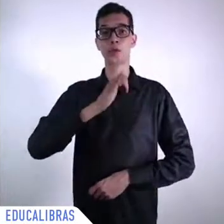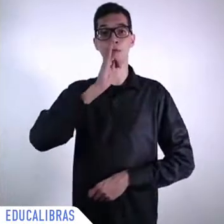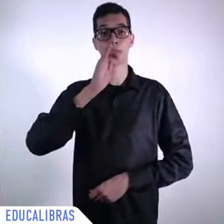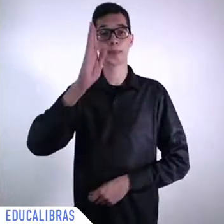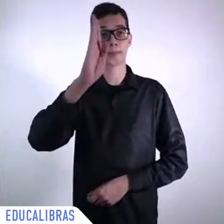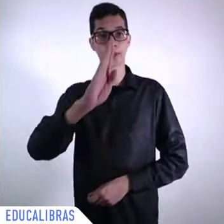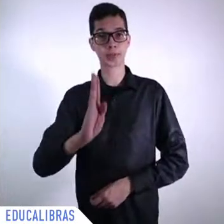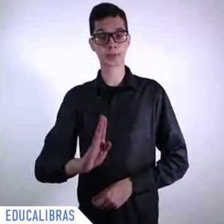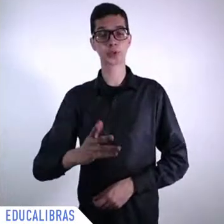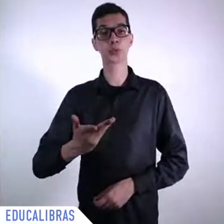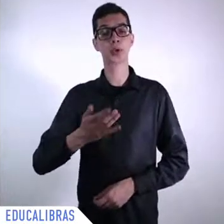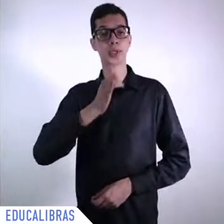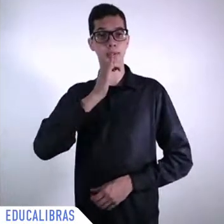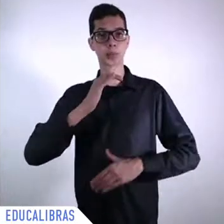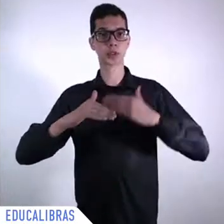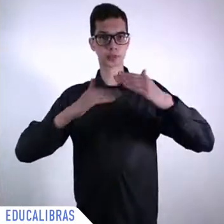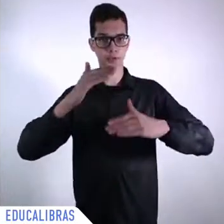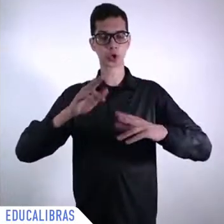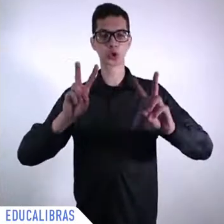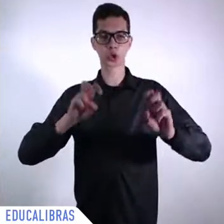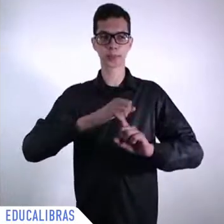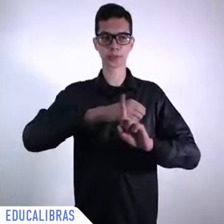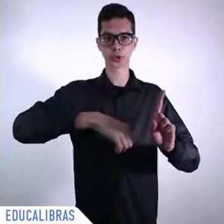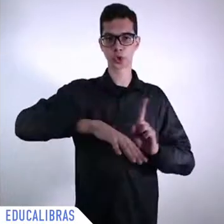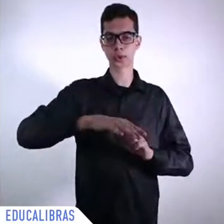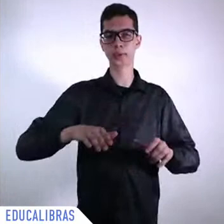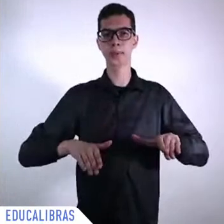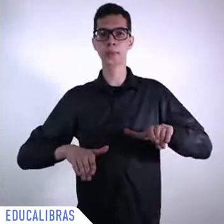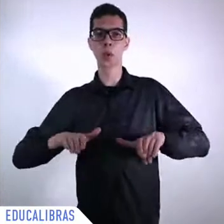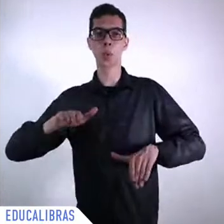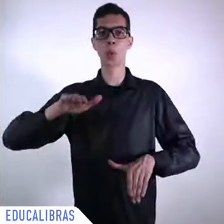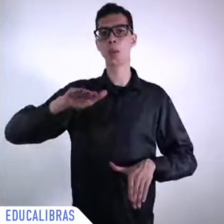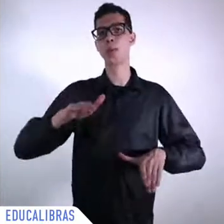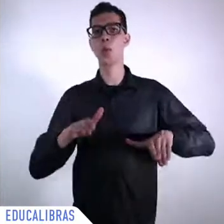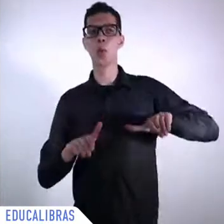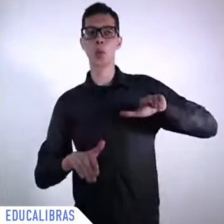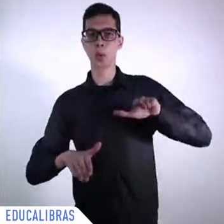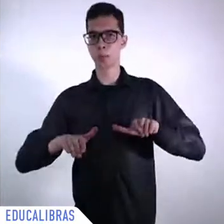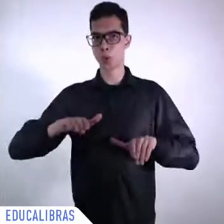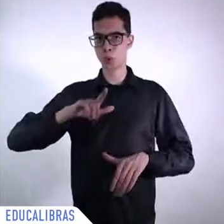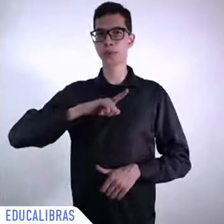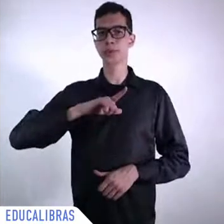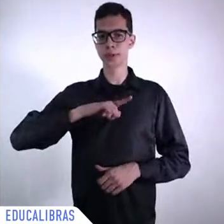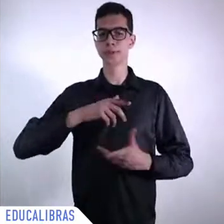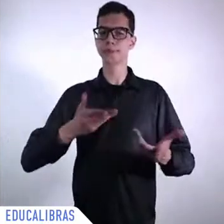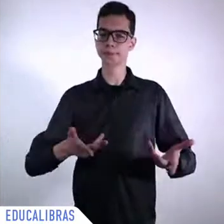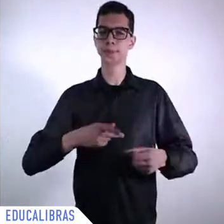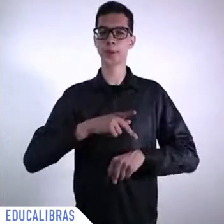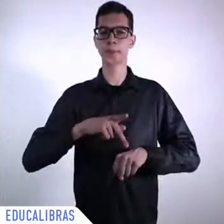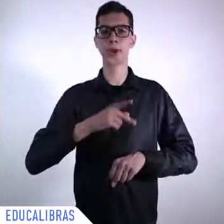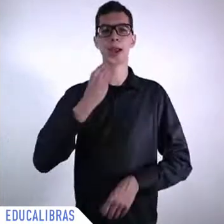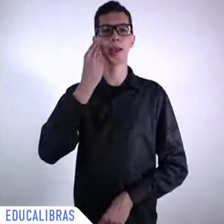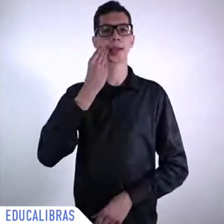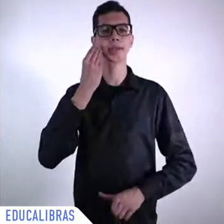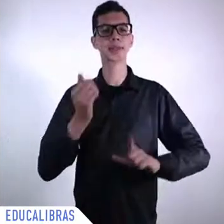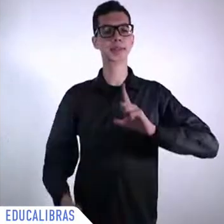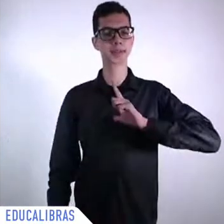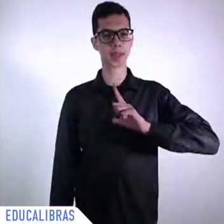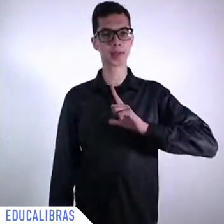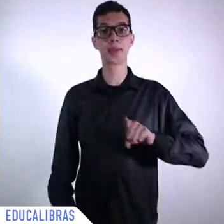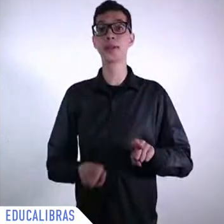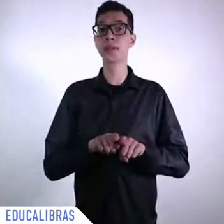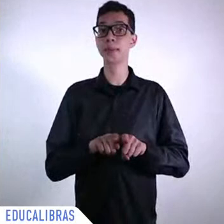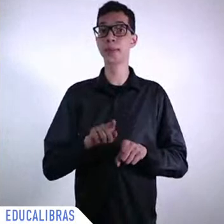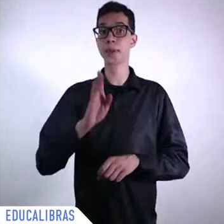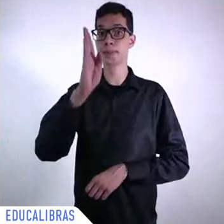that has experience, a country that has influence also, not only in the region, but wider. and that